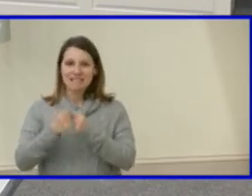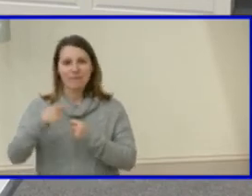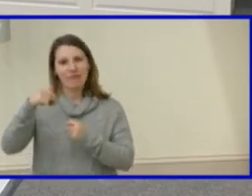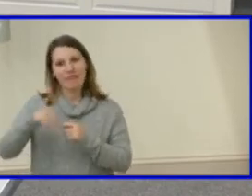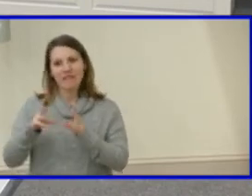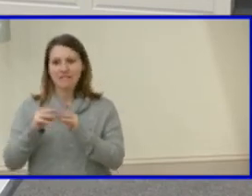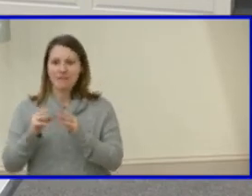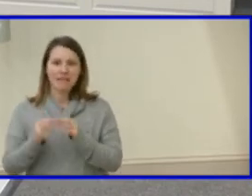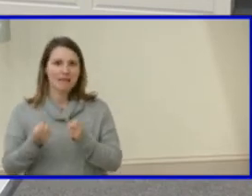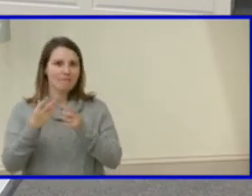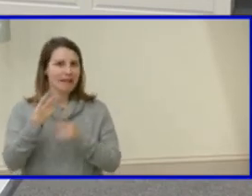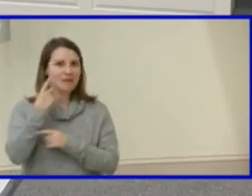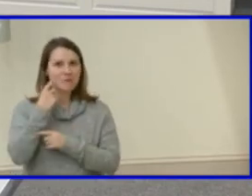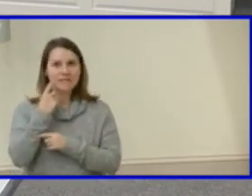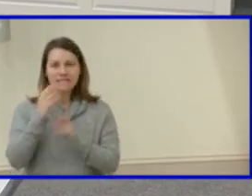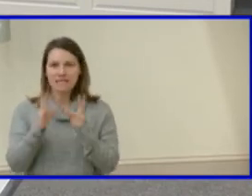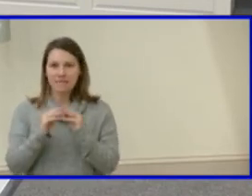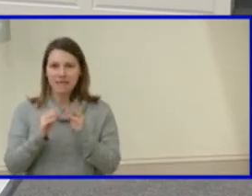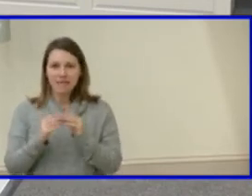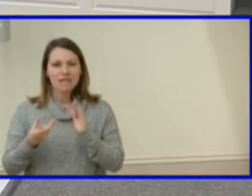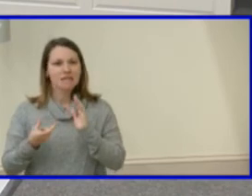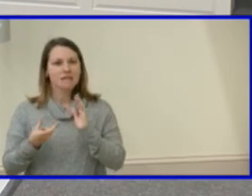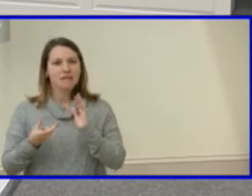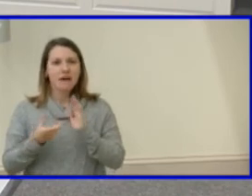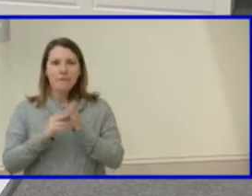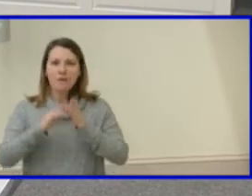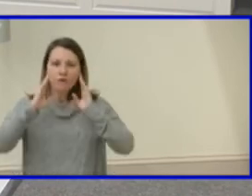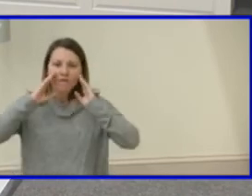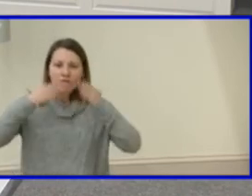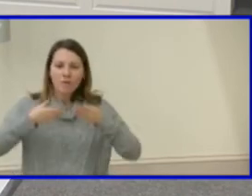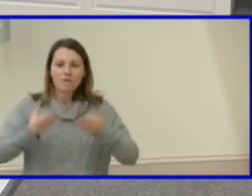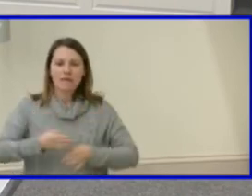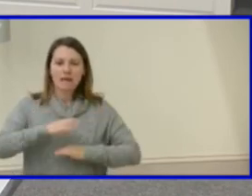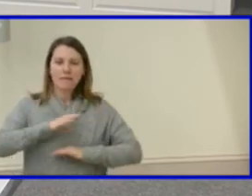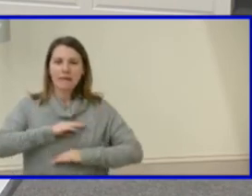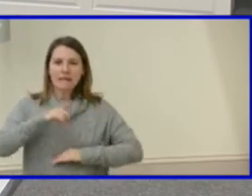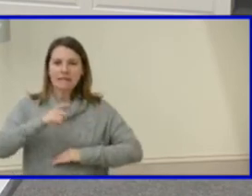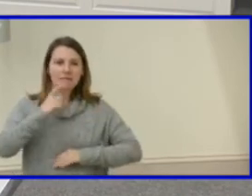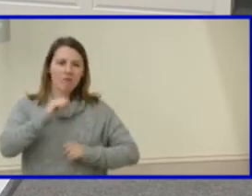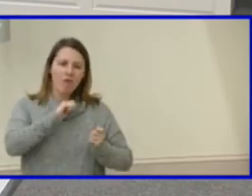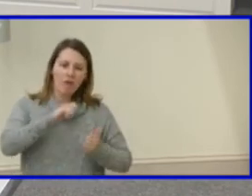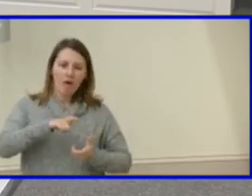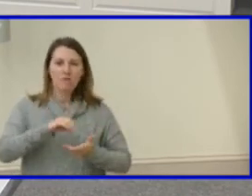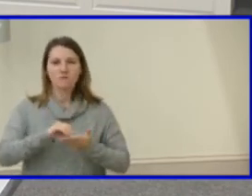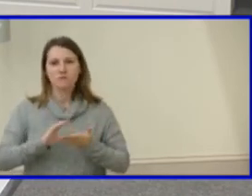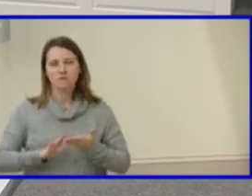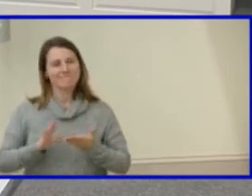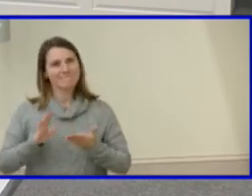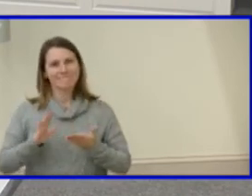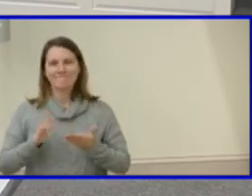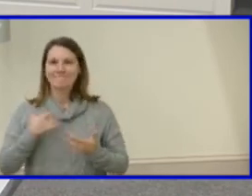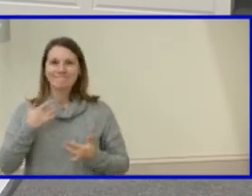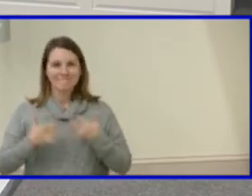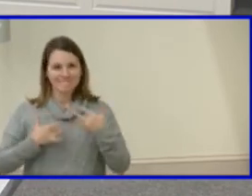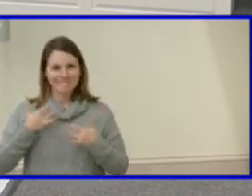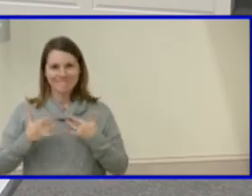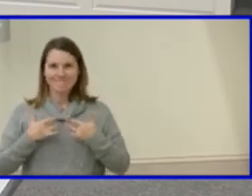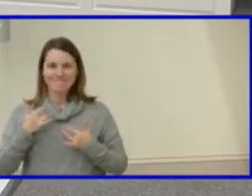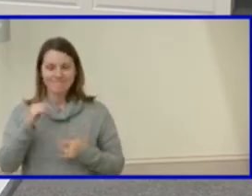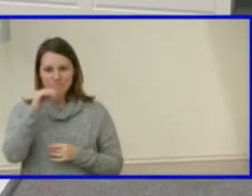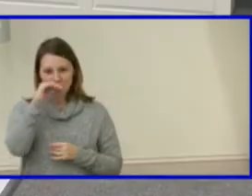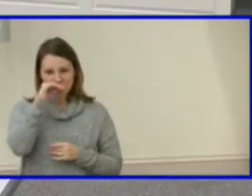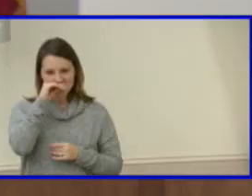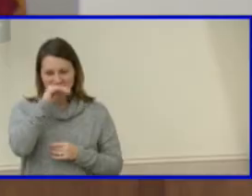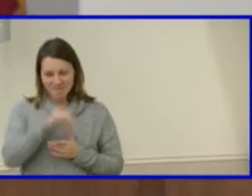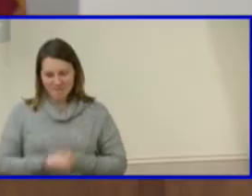recent meetings is meeting the needs of all of our students so i just had to say how excited i am about that and